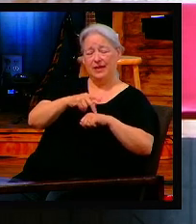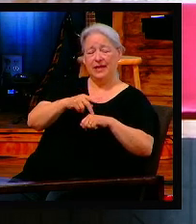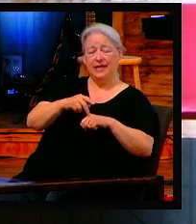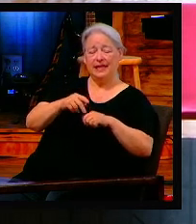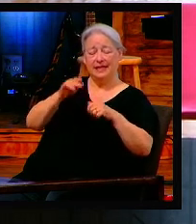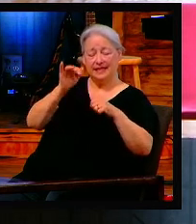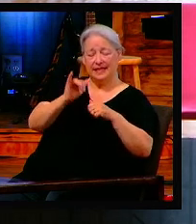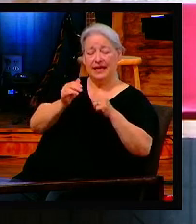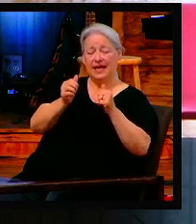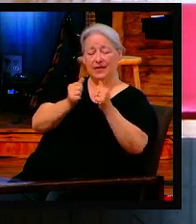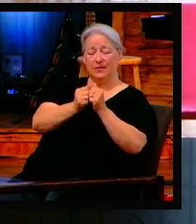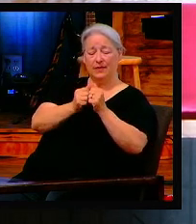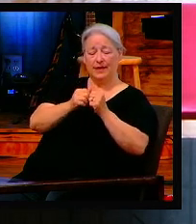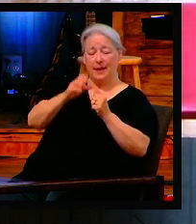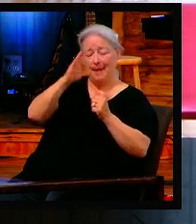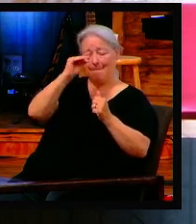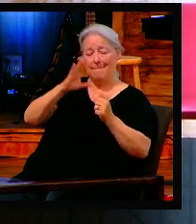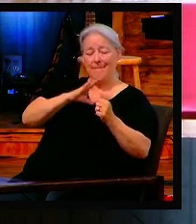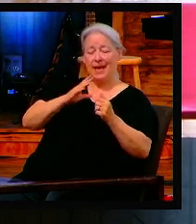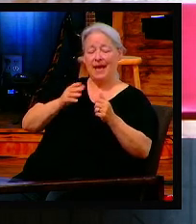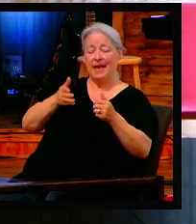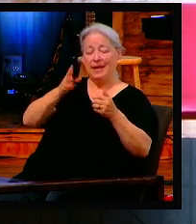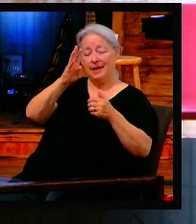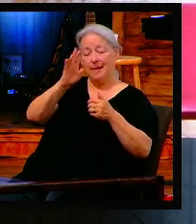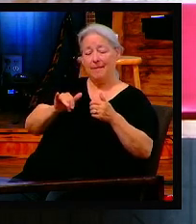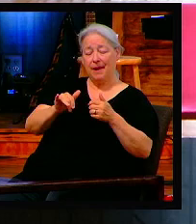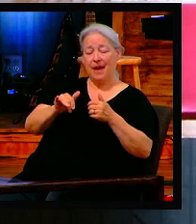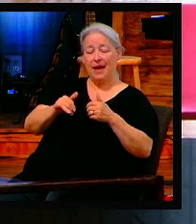is by the sea. He will tell you what you must do.